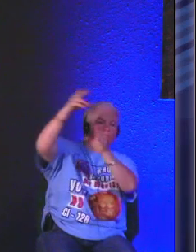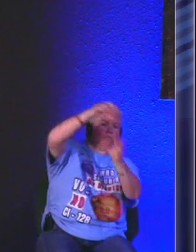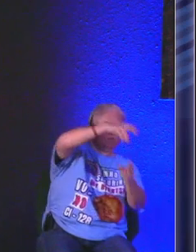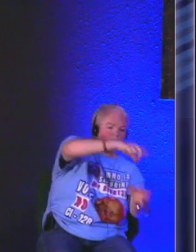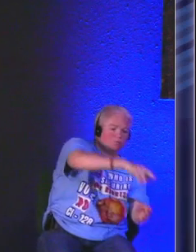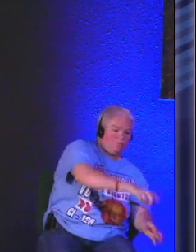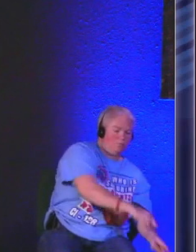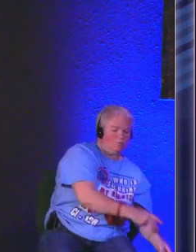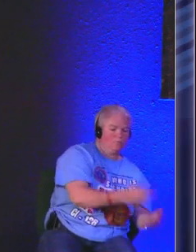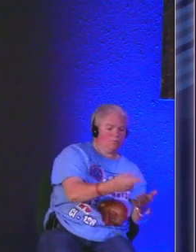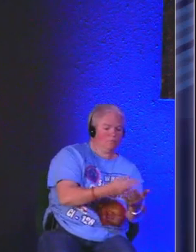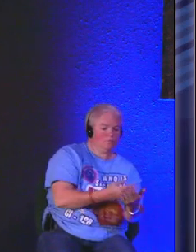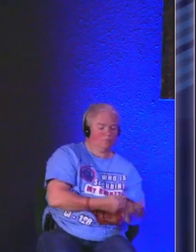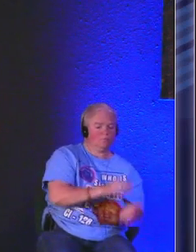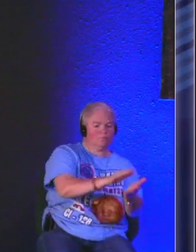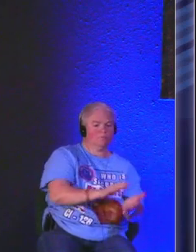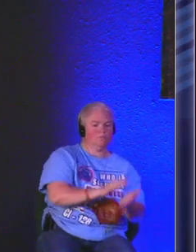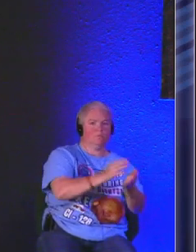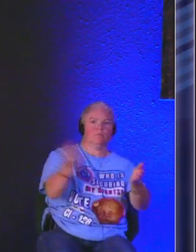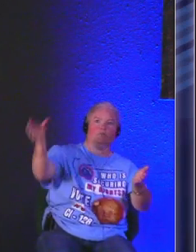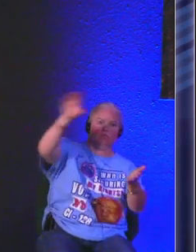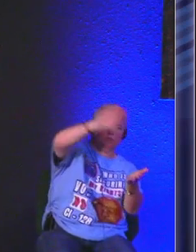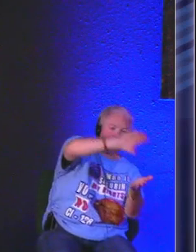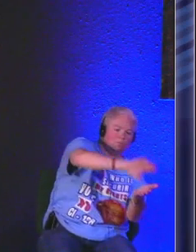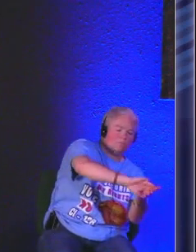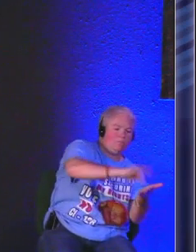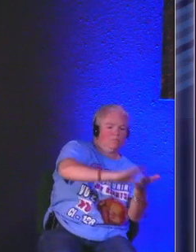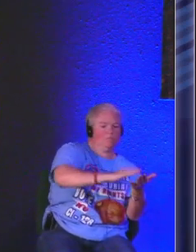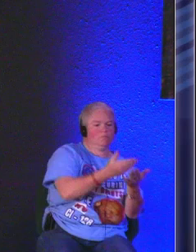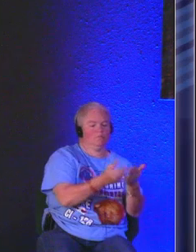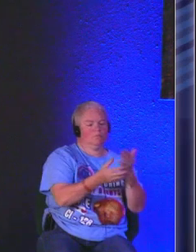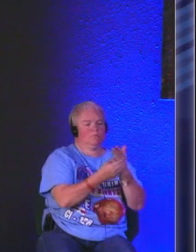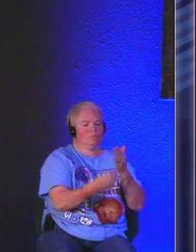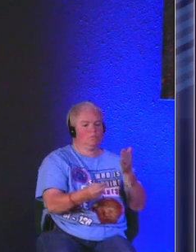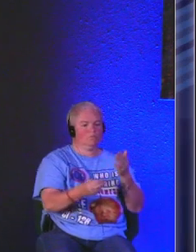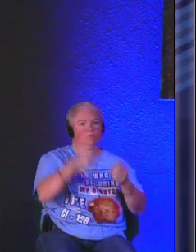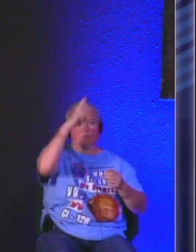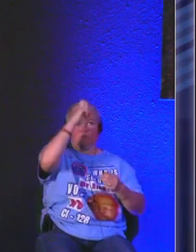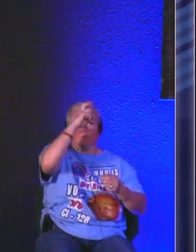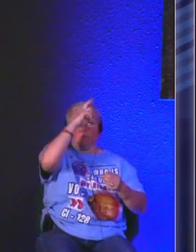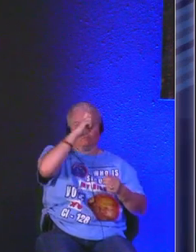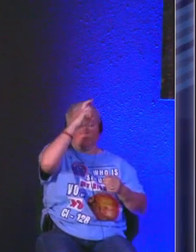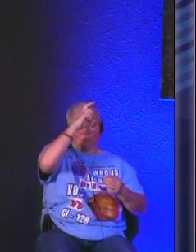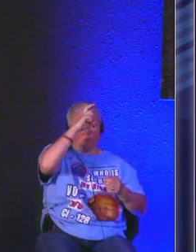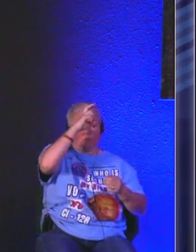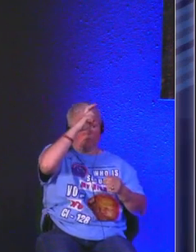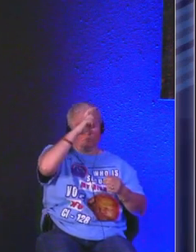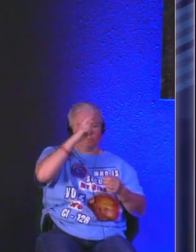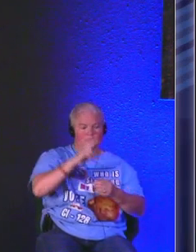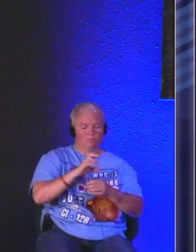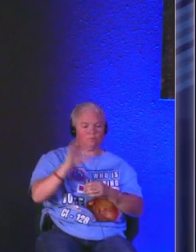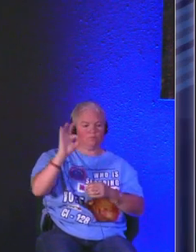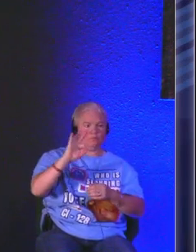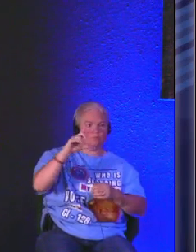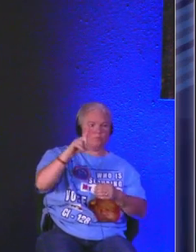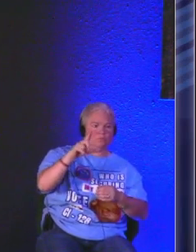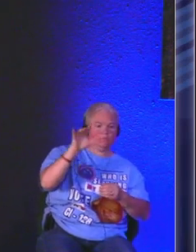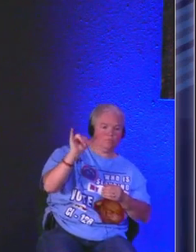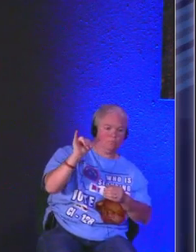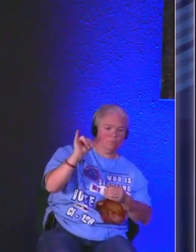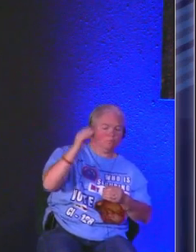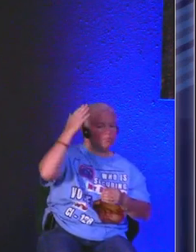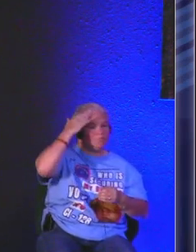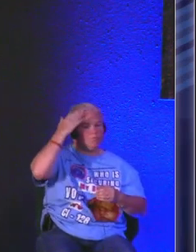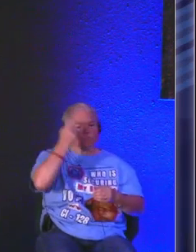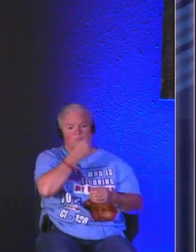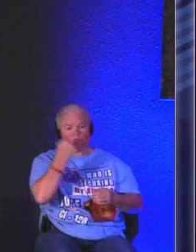oil over its head was used to protect them from flies and other insects they would get into their face and become a